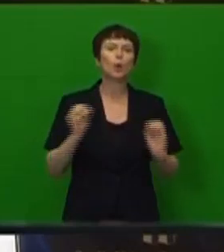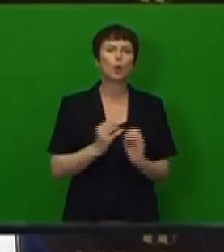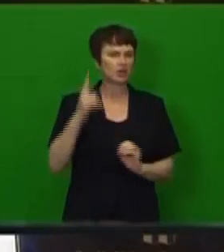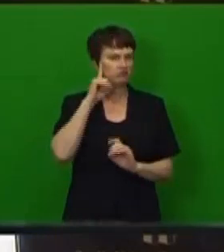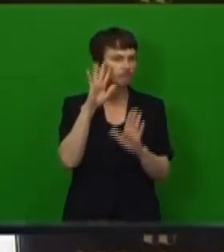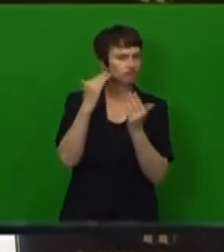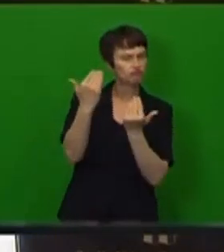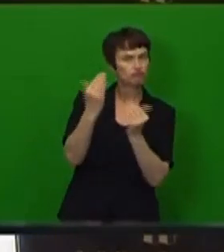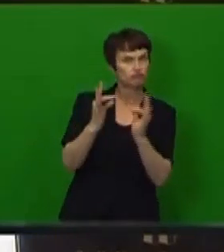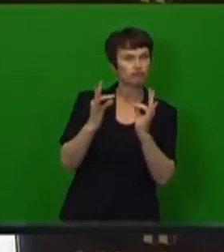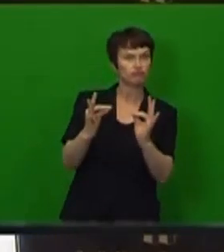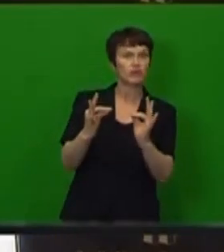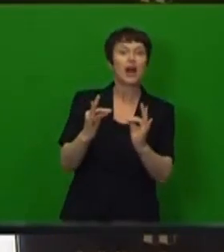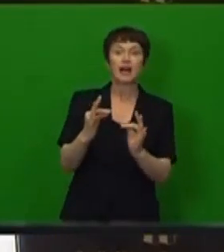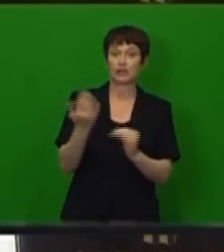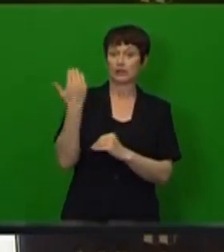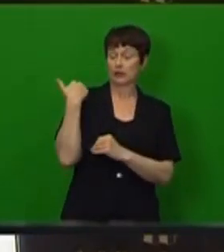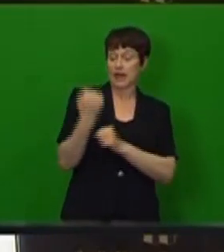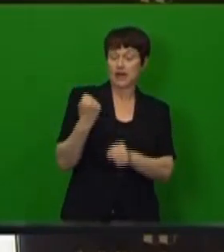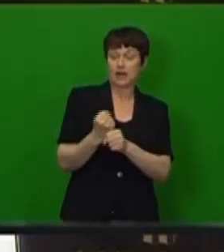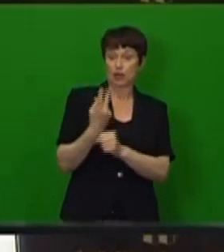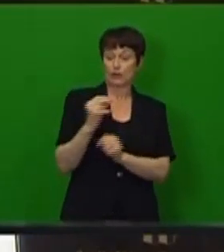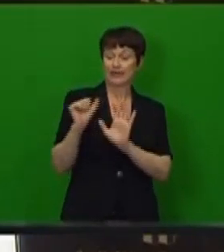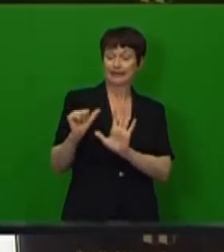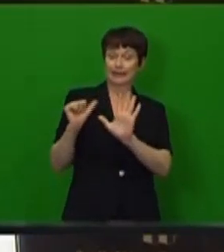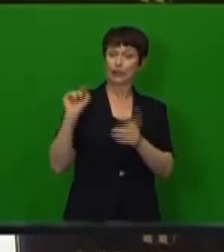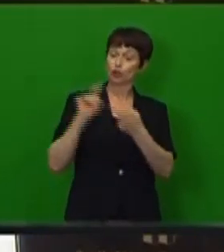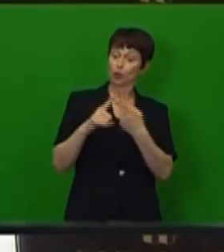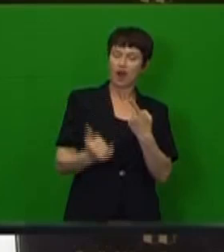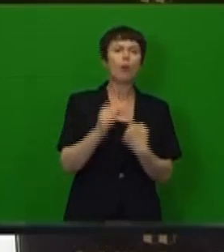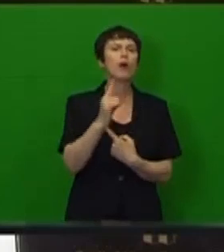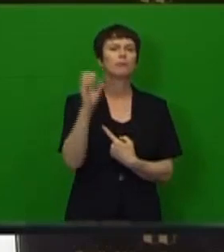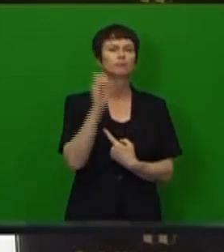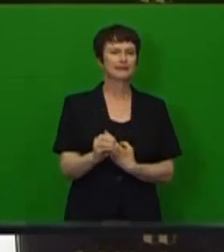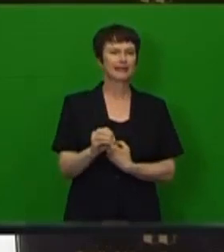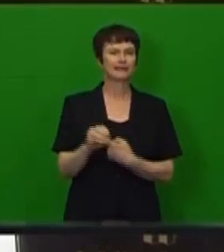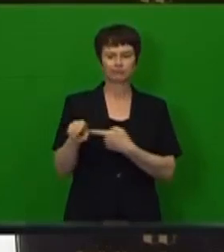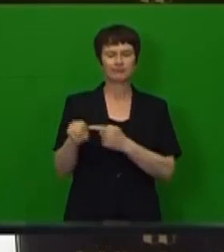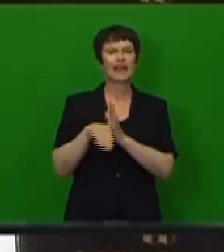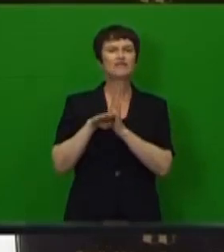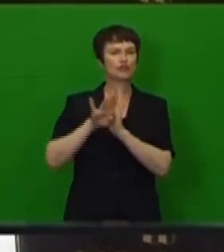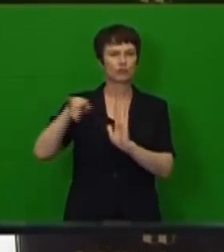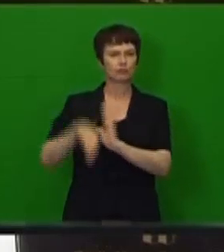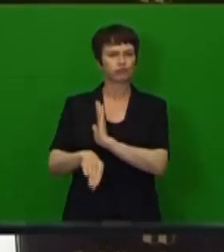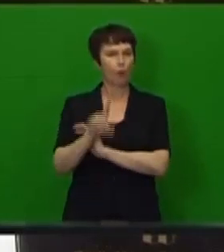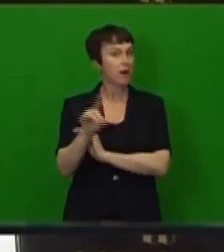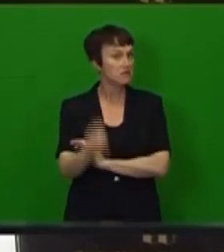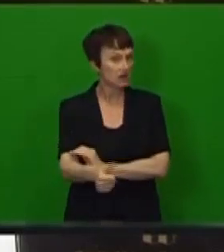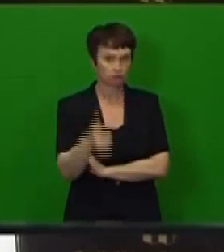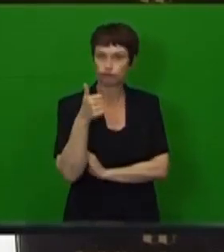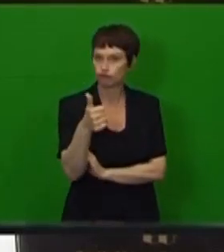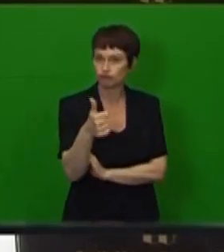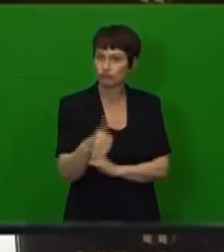about 1% since 2016. The committee would like to see inflation expectations also